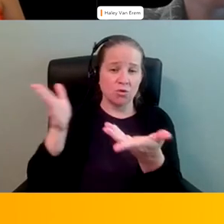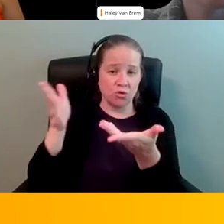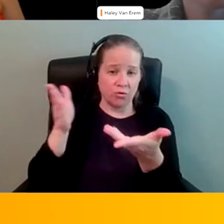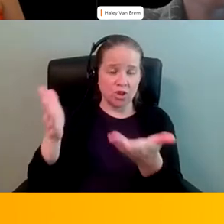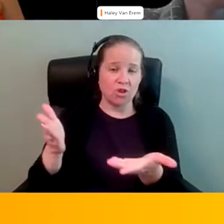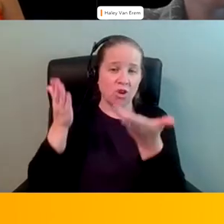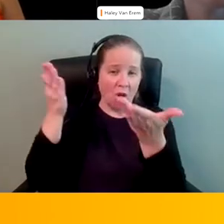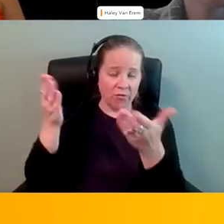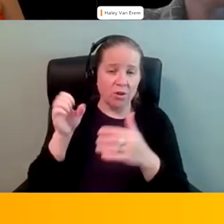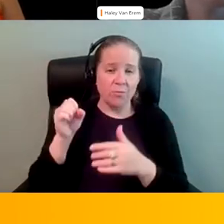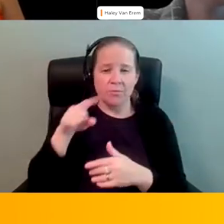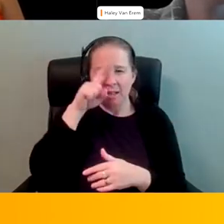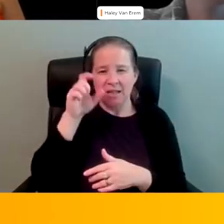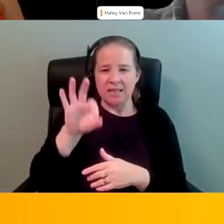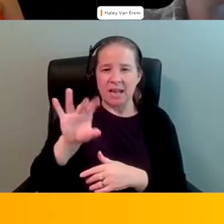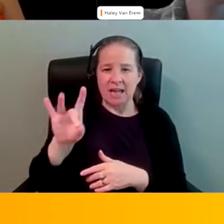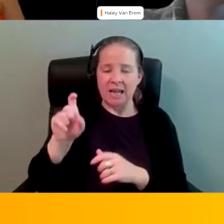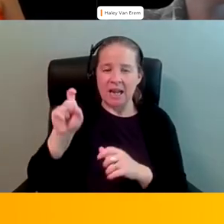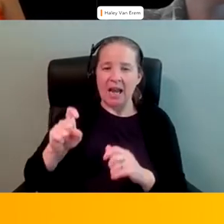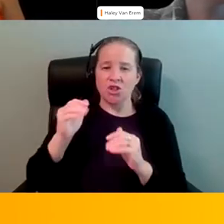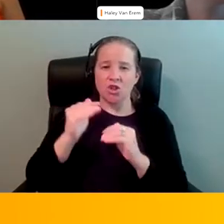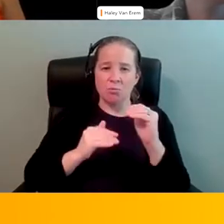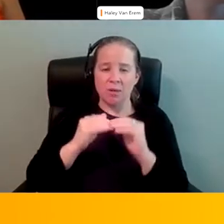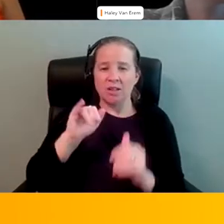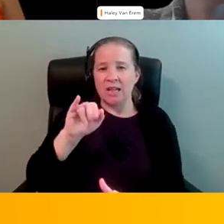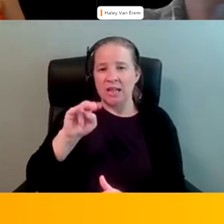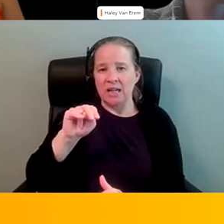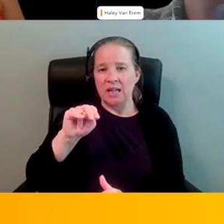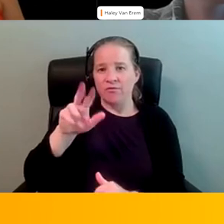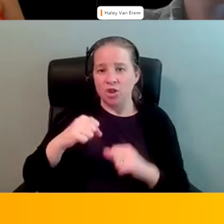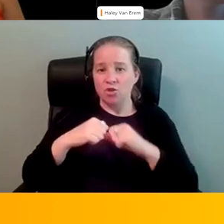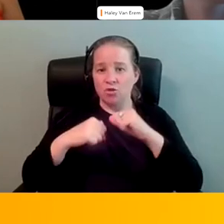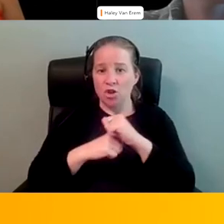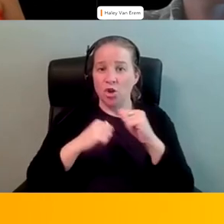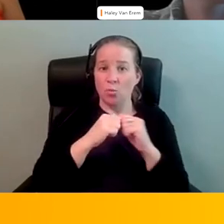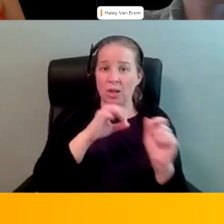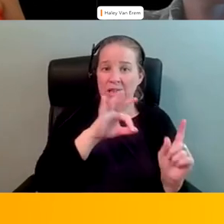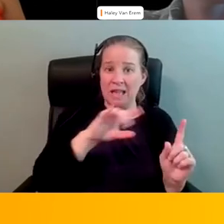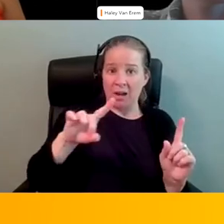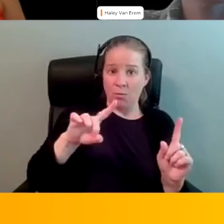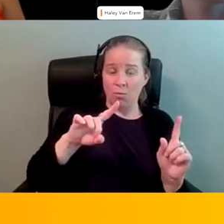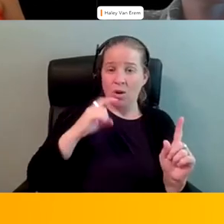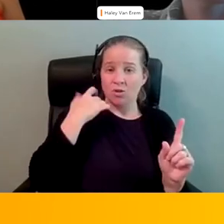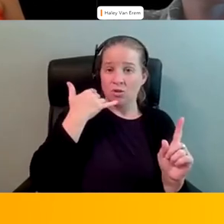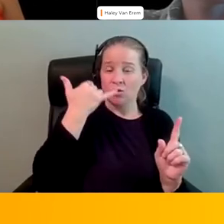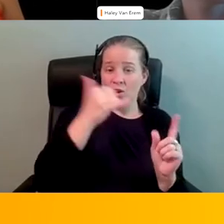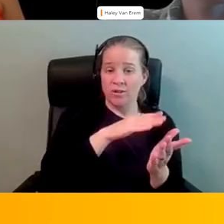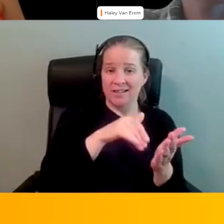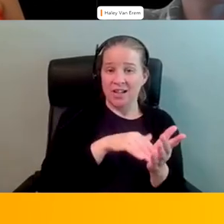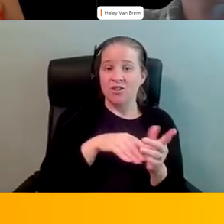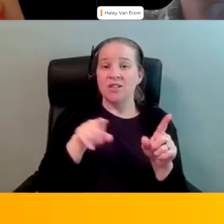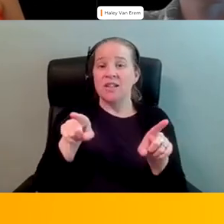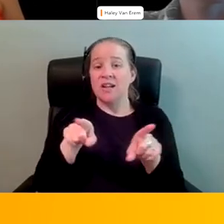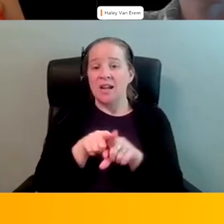offered because 988 has to build an infrastructure with 9-1-1 call centers themselves and the